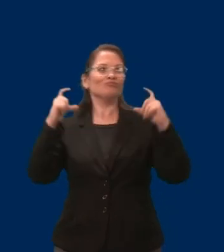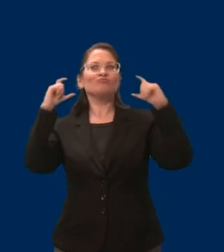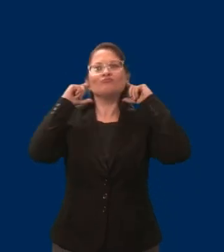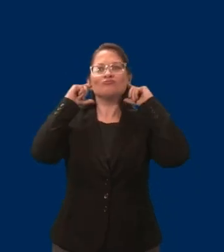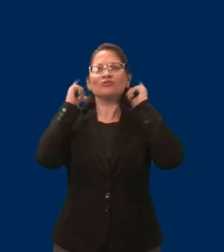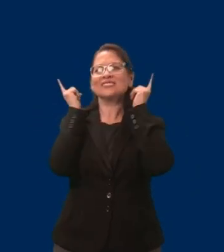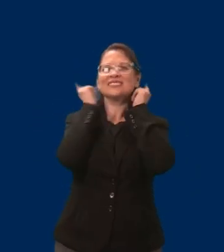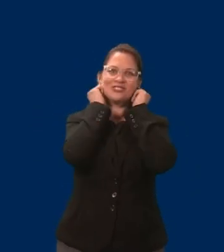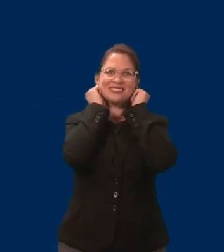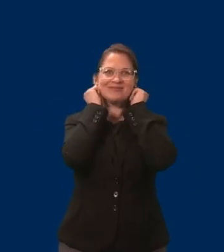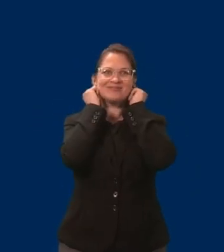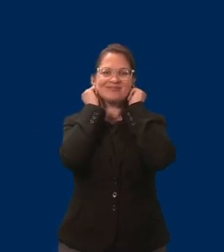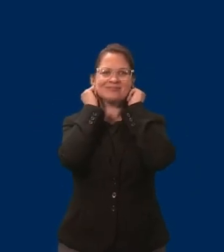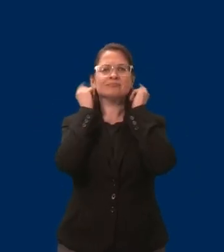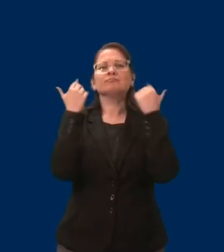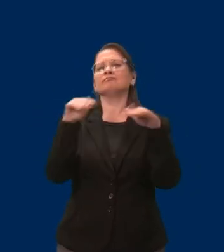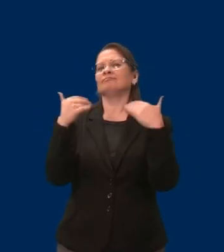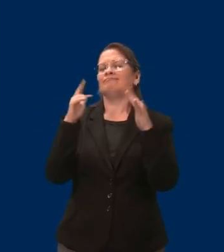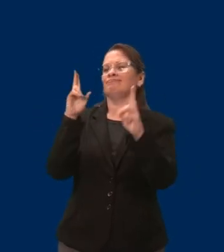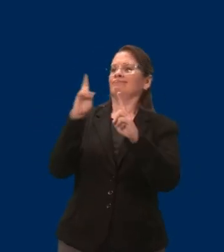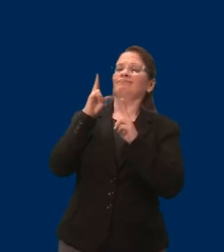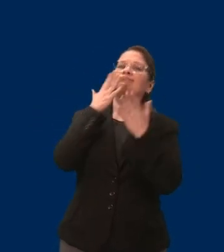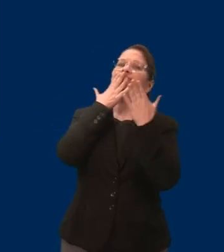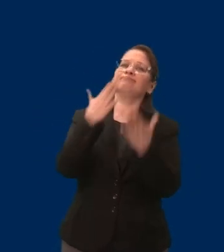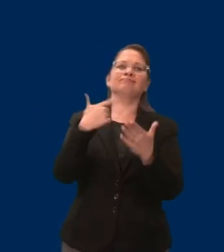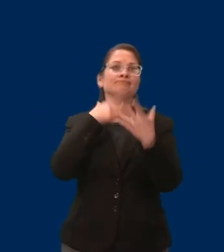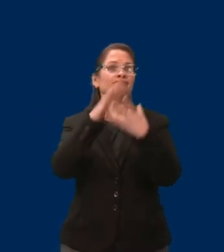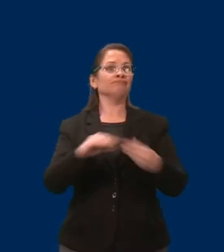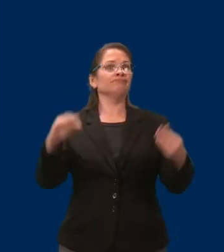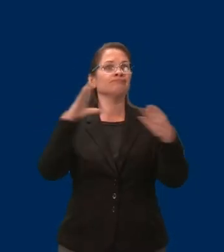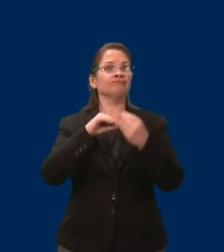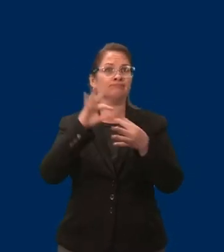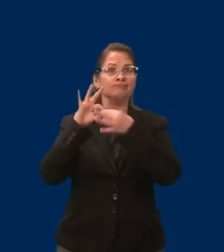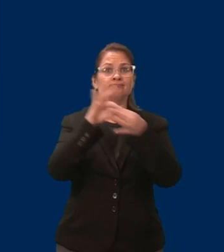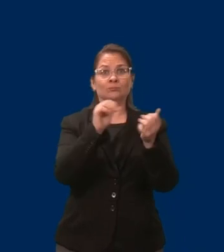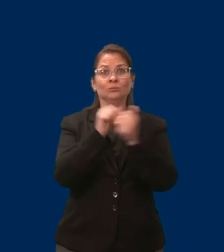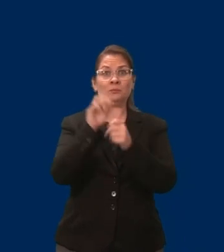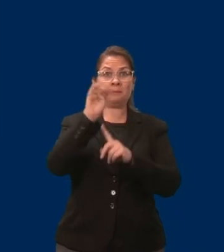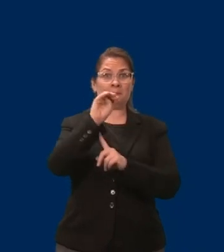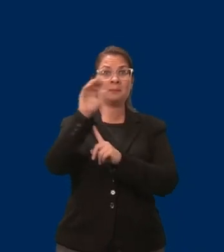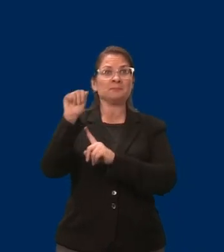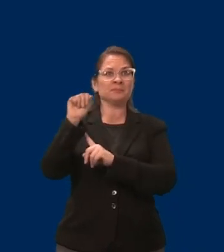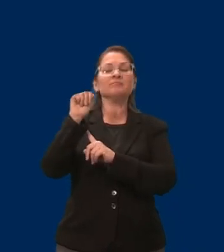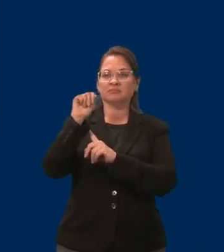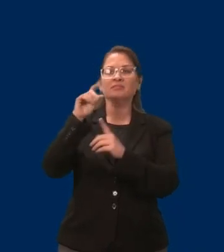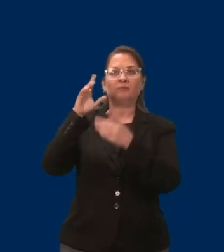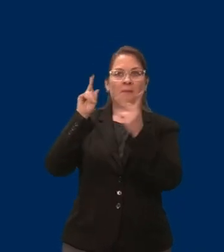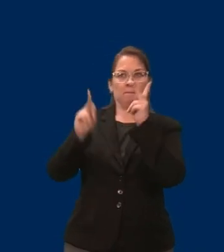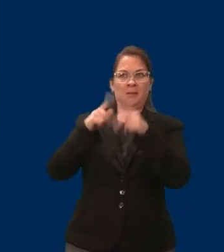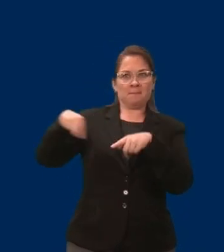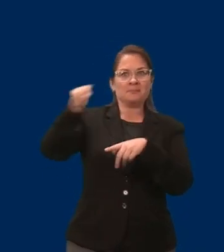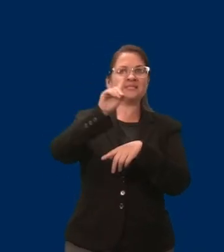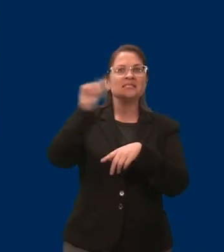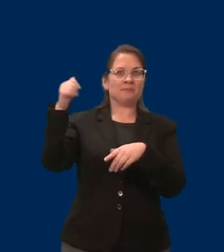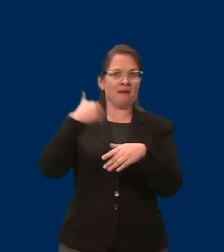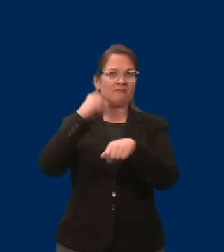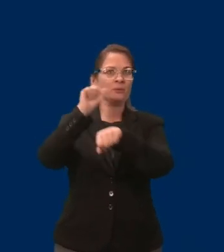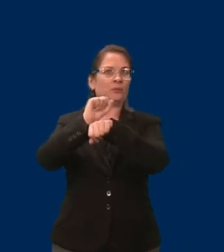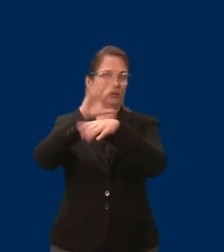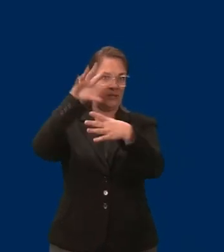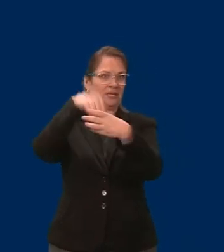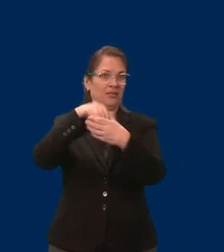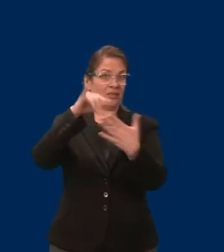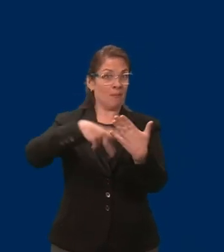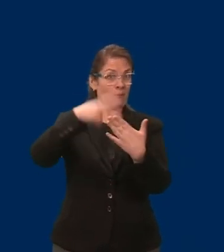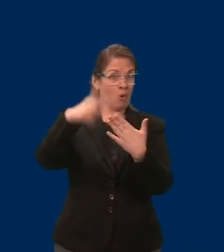be here today to speak about MAEPD, a program that I have been on for 10 years. I was born with a joint and muscle condition